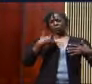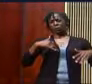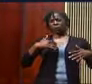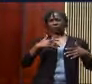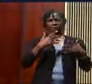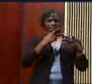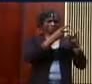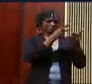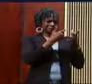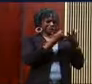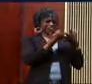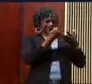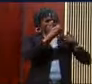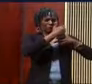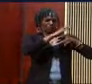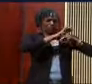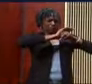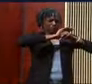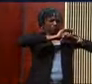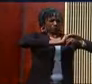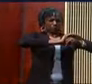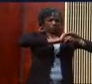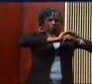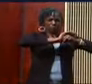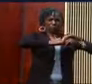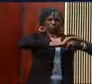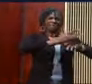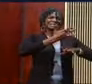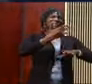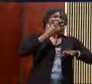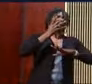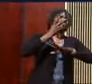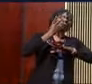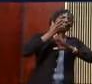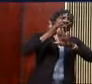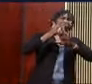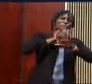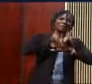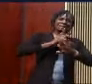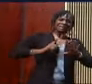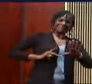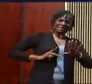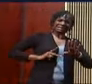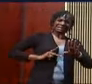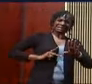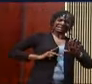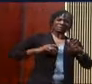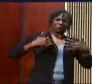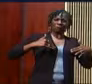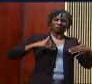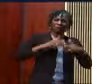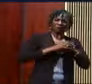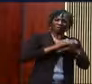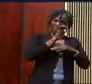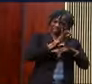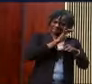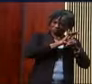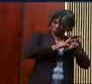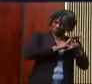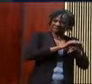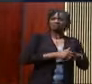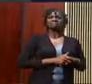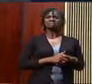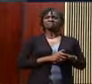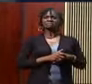a position that is pressure packed. Nehemiah is already stressed because of the fact, wait,